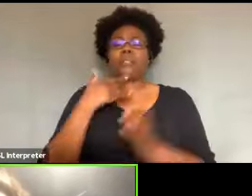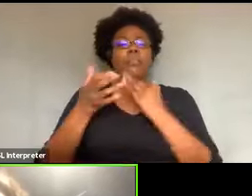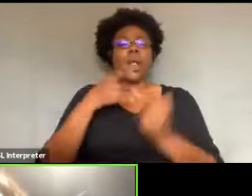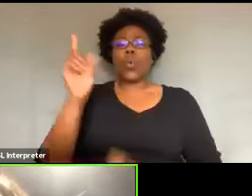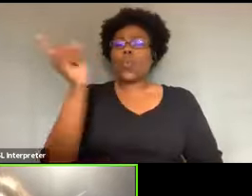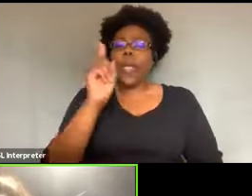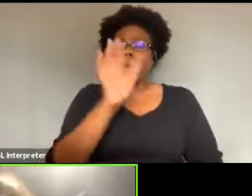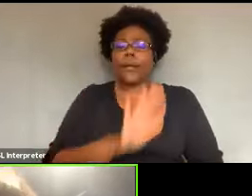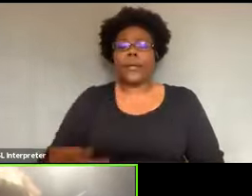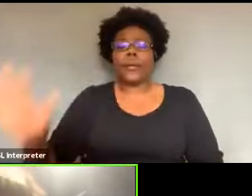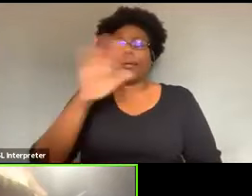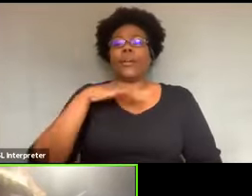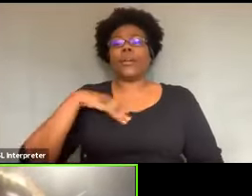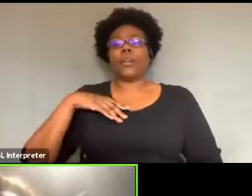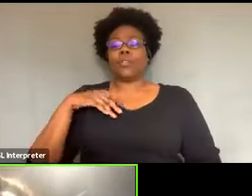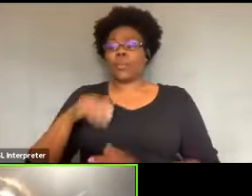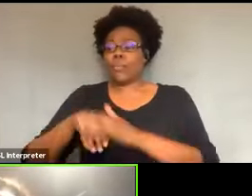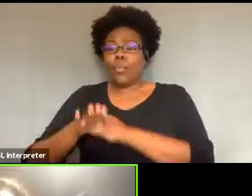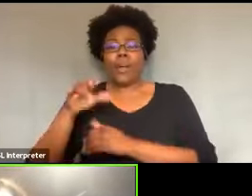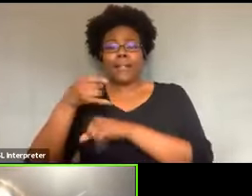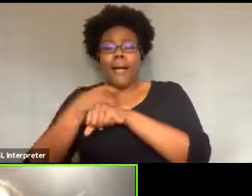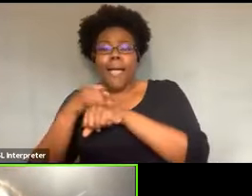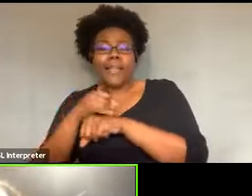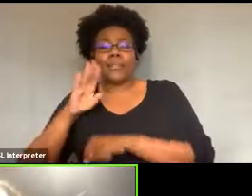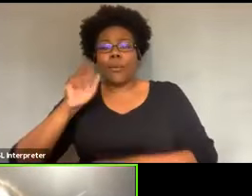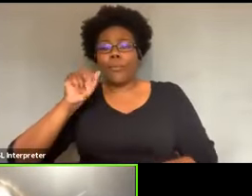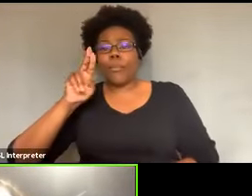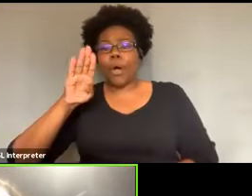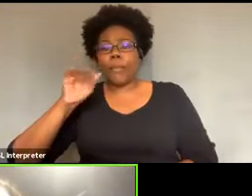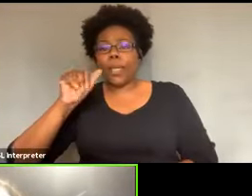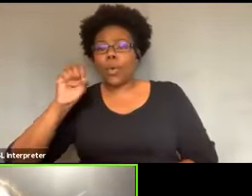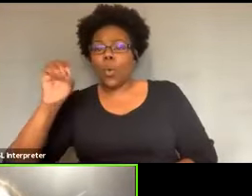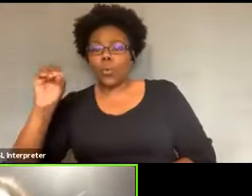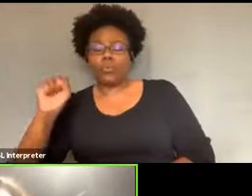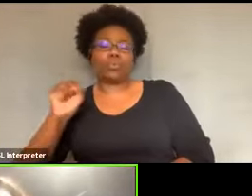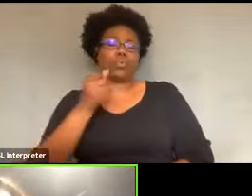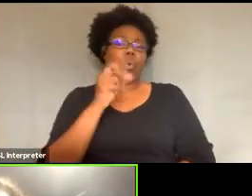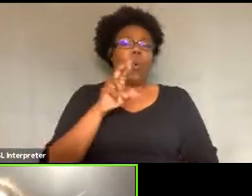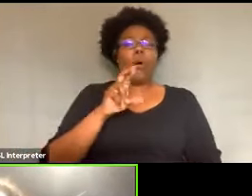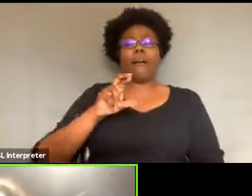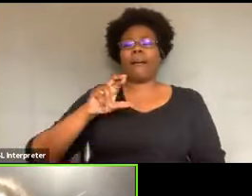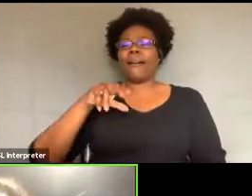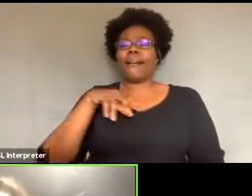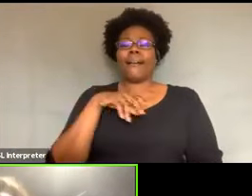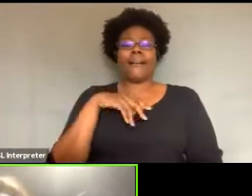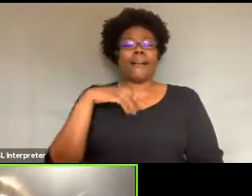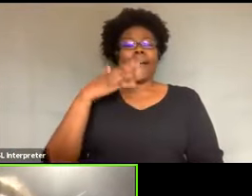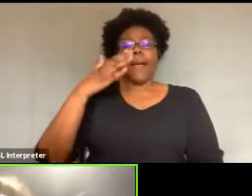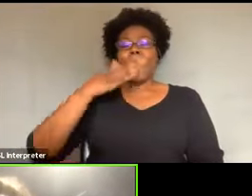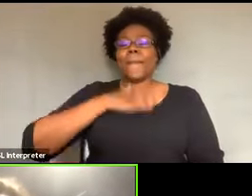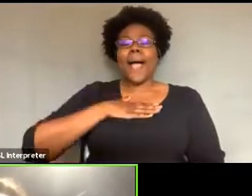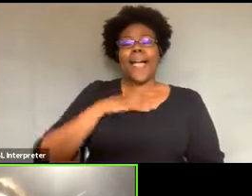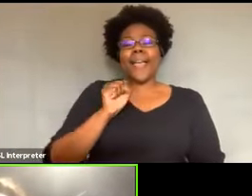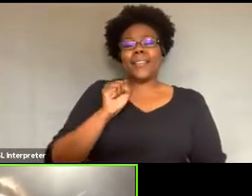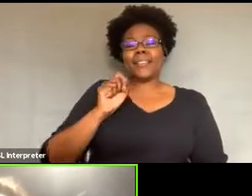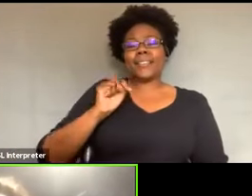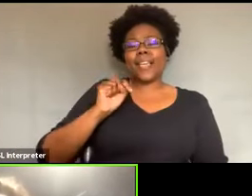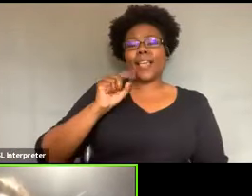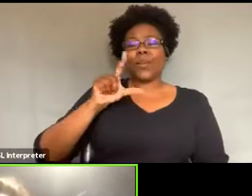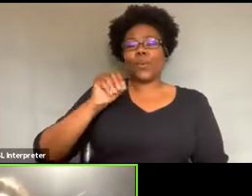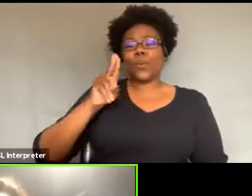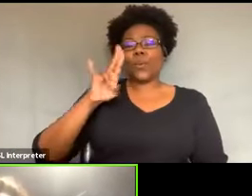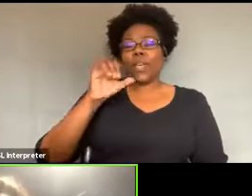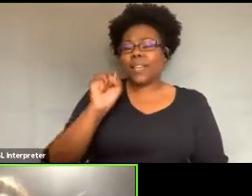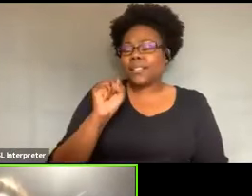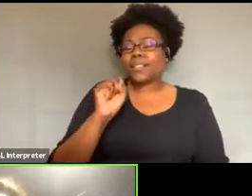my friend, Danny Diallo Hines, um, as, um, my St. Louis, uh, better family life folks, Deborah